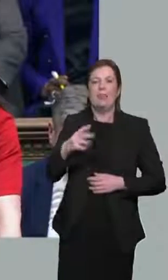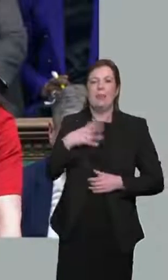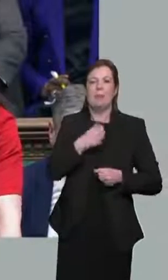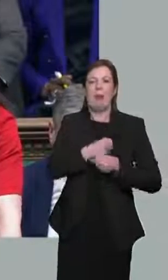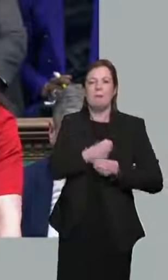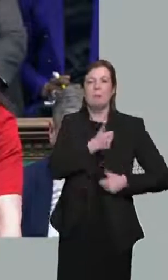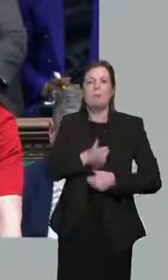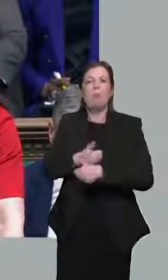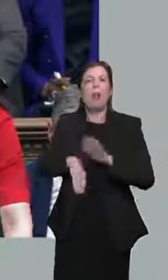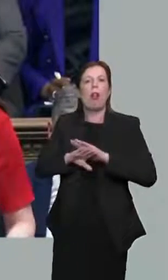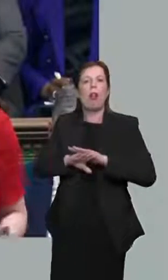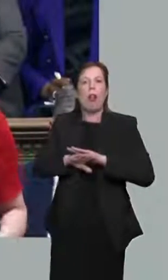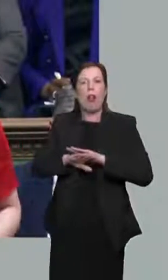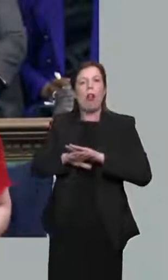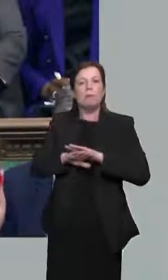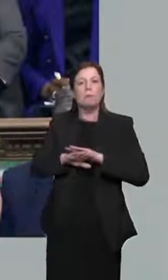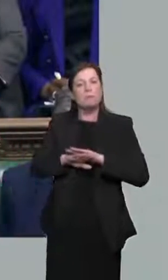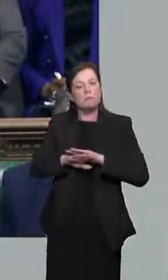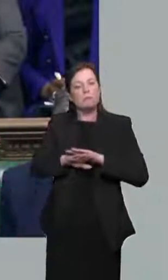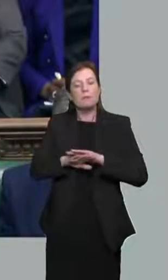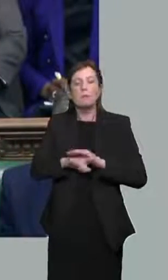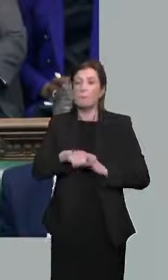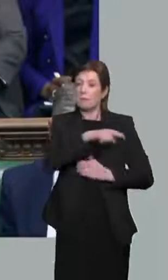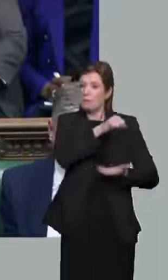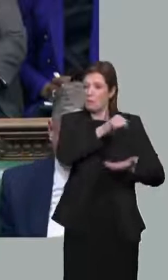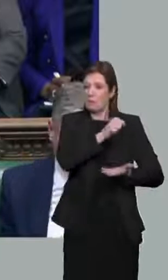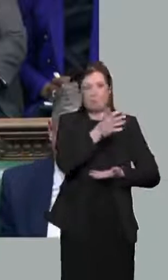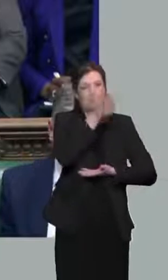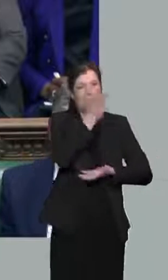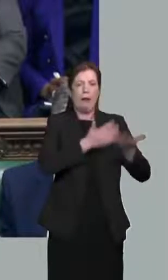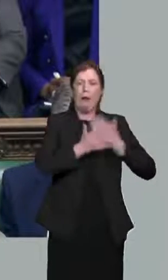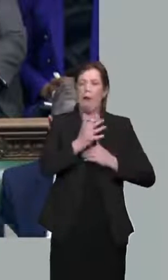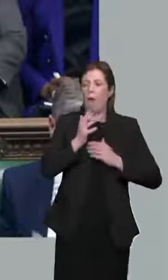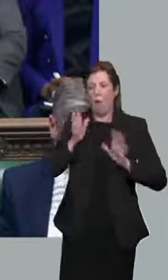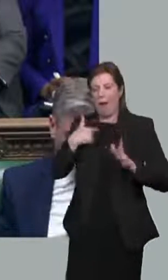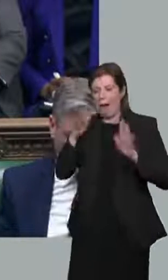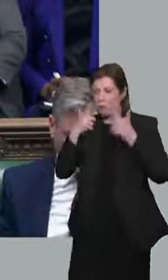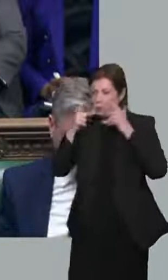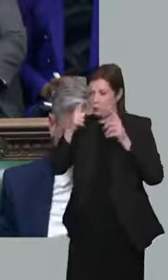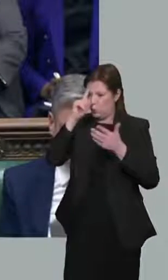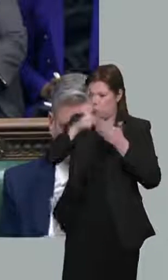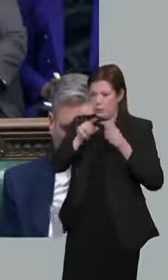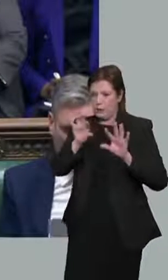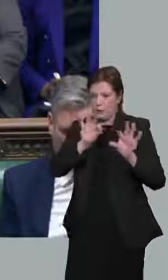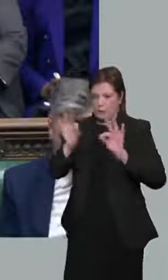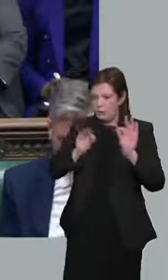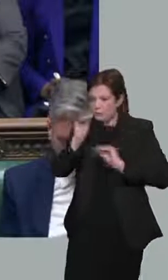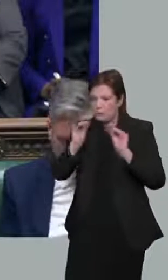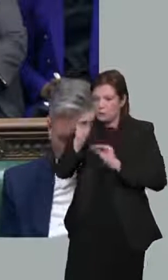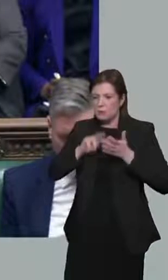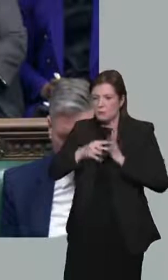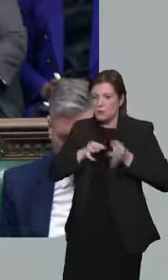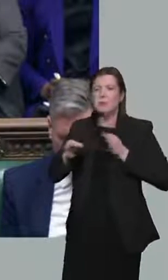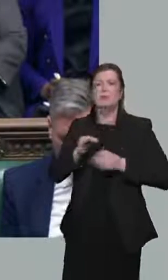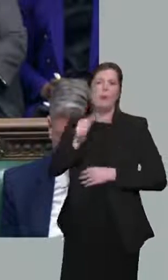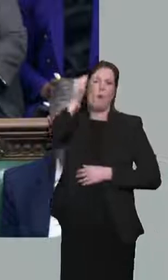side. Now, the Chancellor spoke of difficult choices. And I agree, there are always